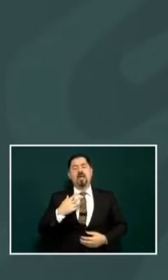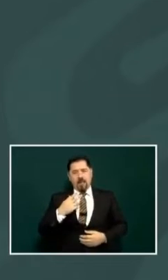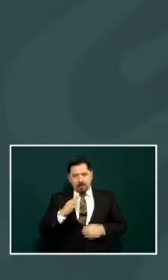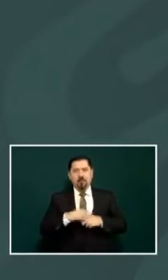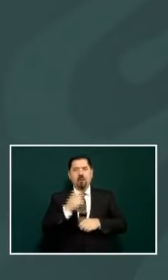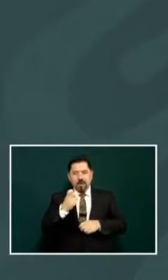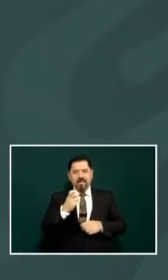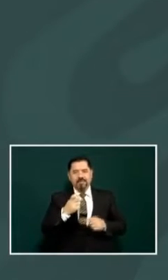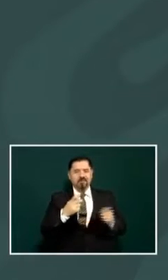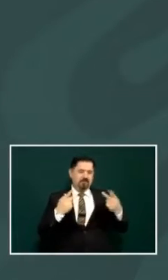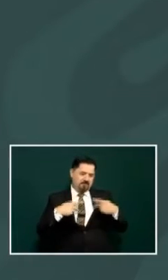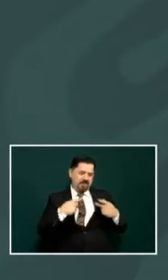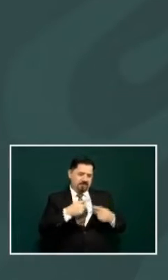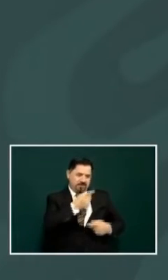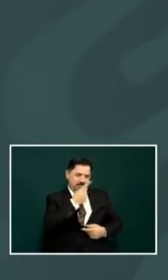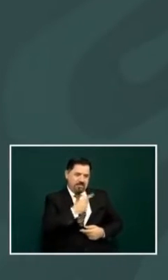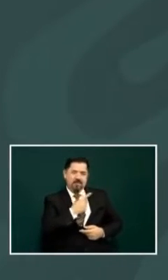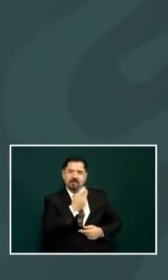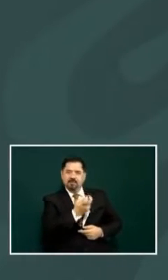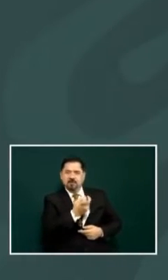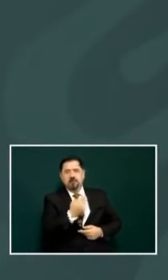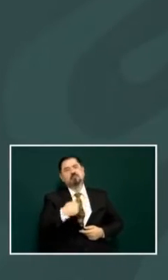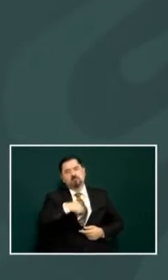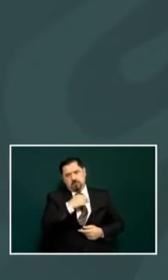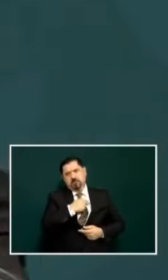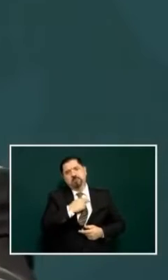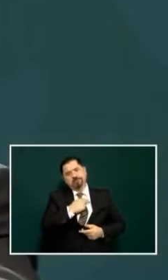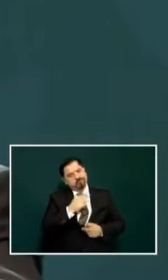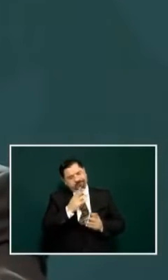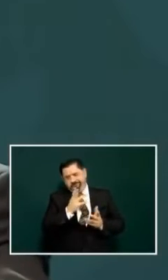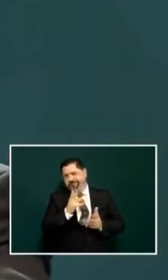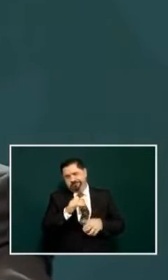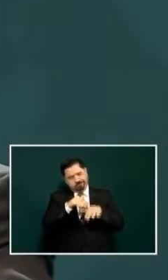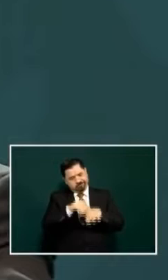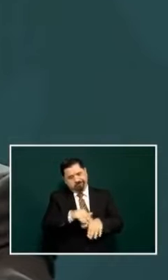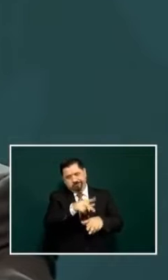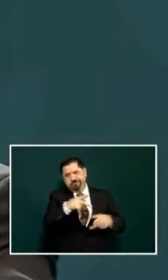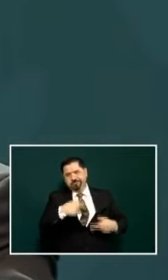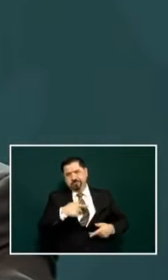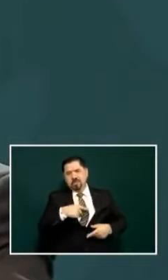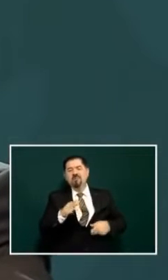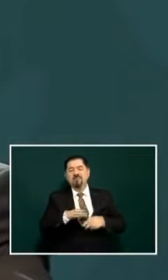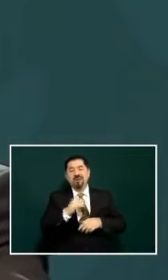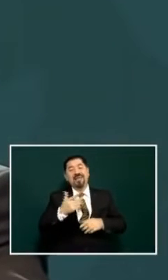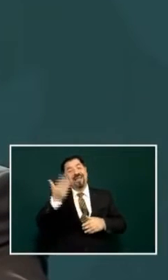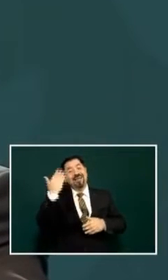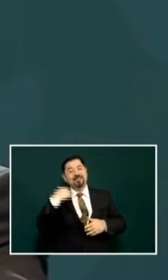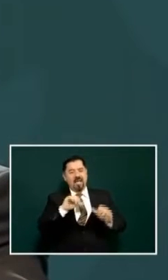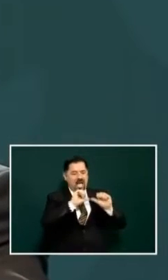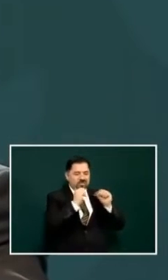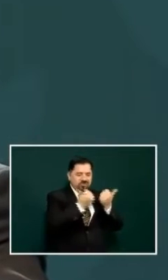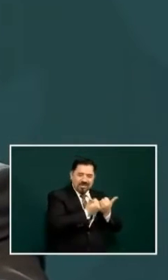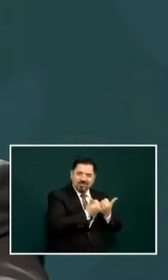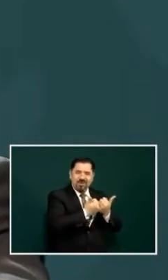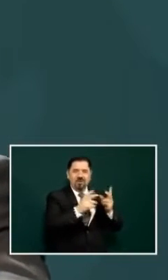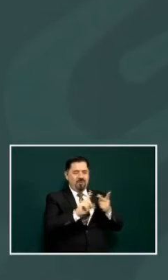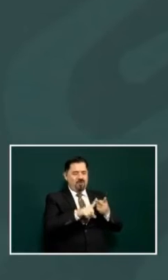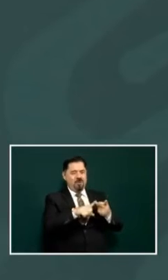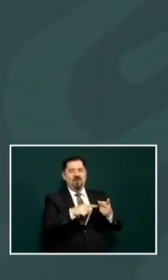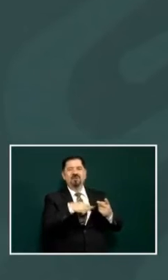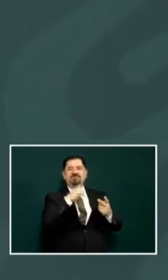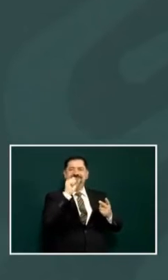we used to give lots of money to the organizations social organizations civil organizations